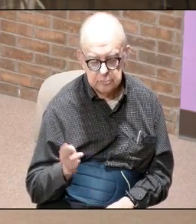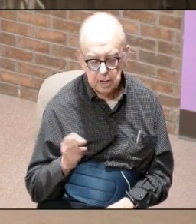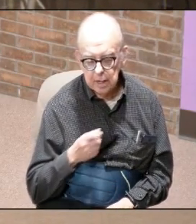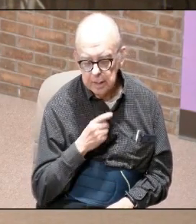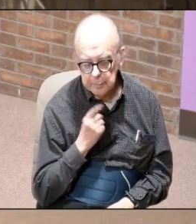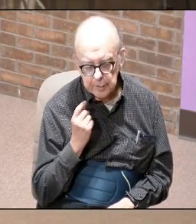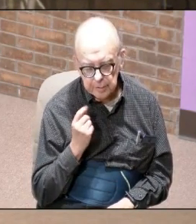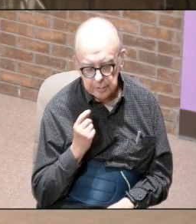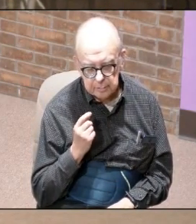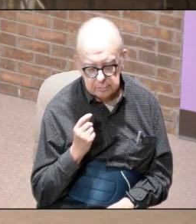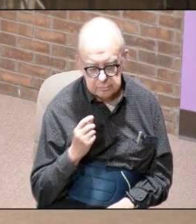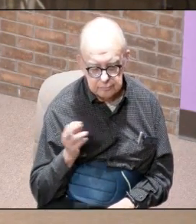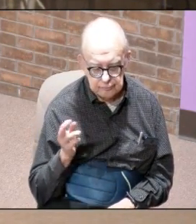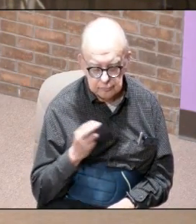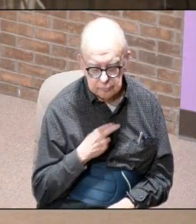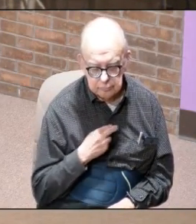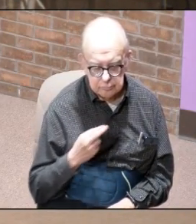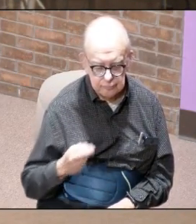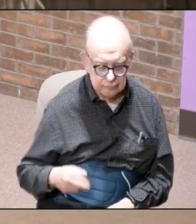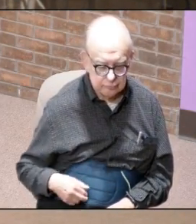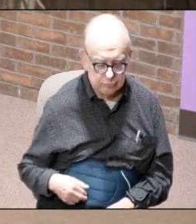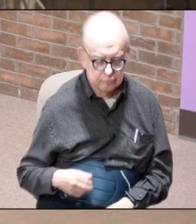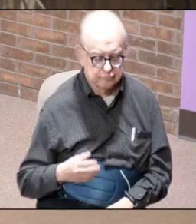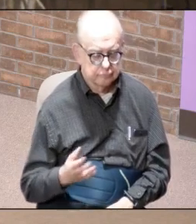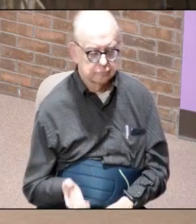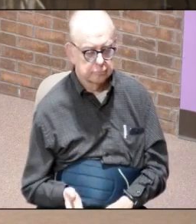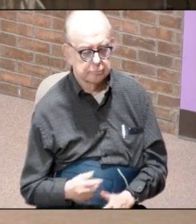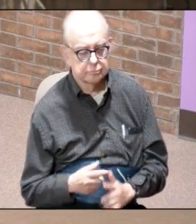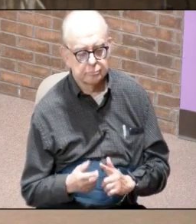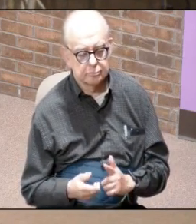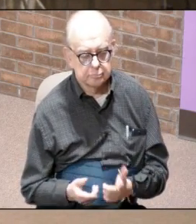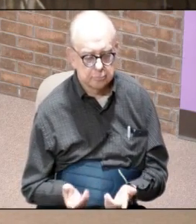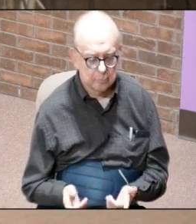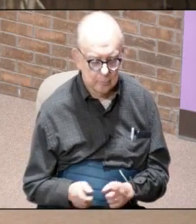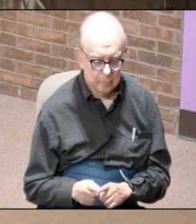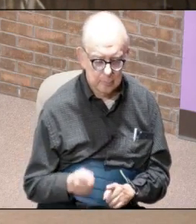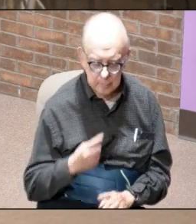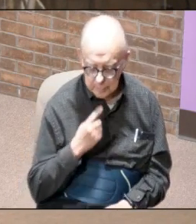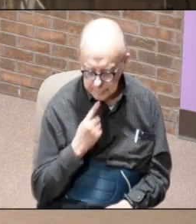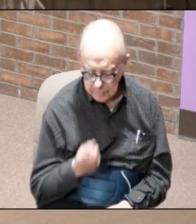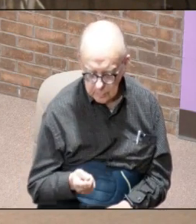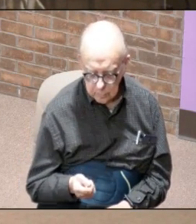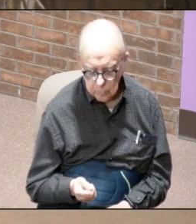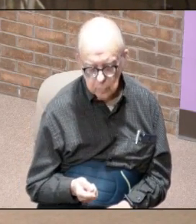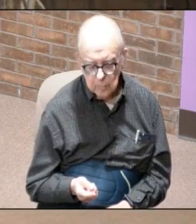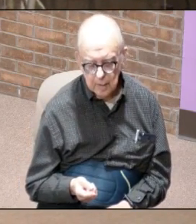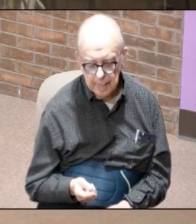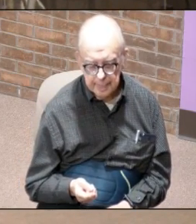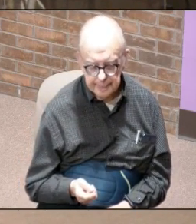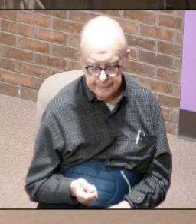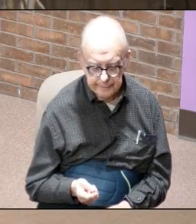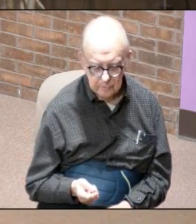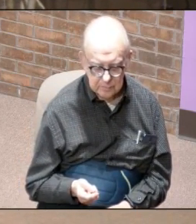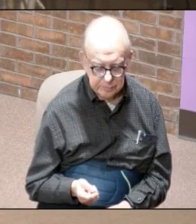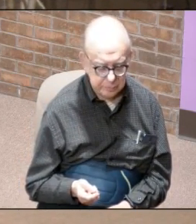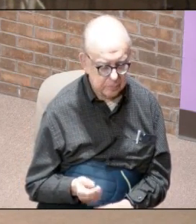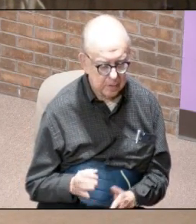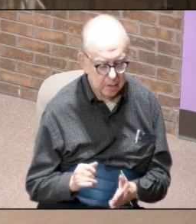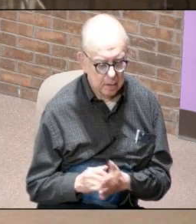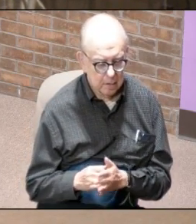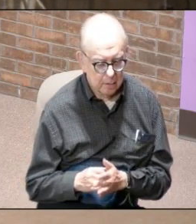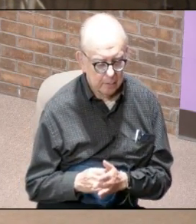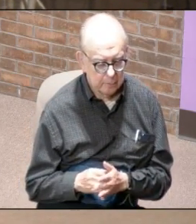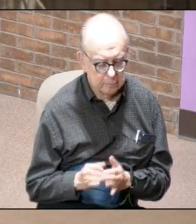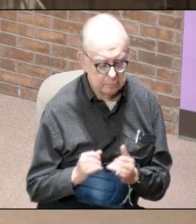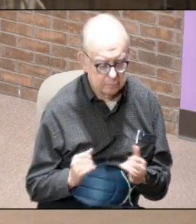of royalty in there and then he also says that that in